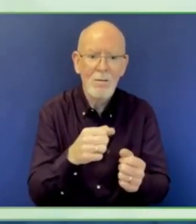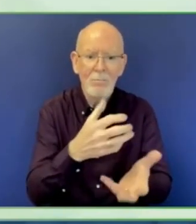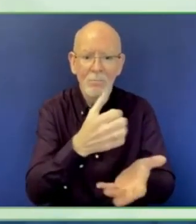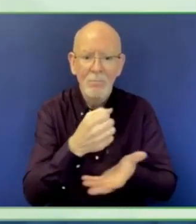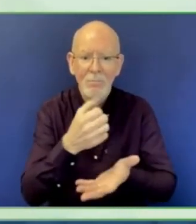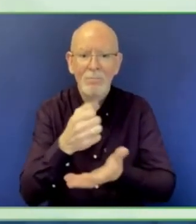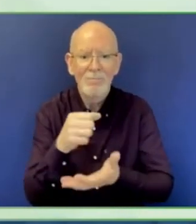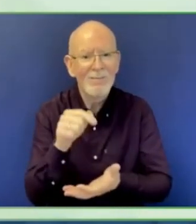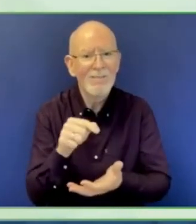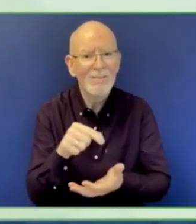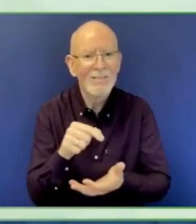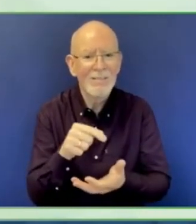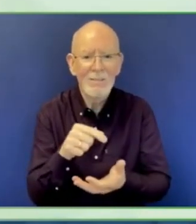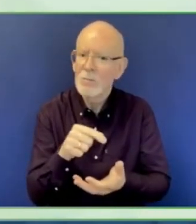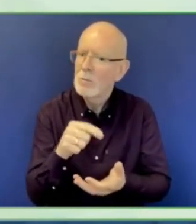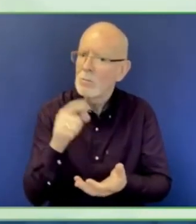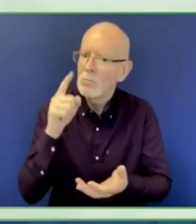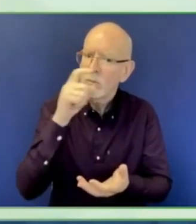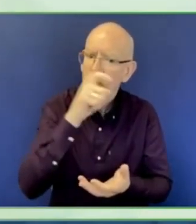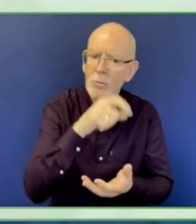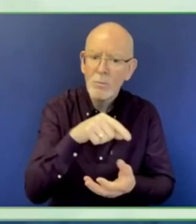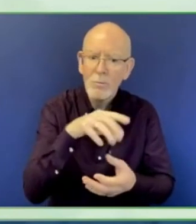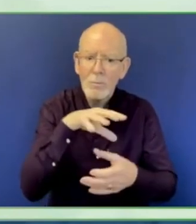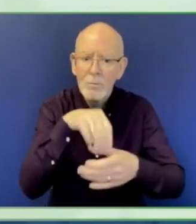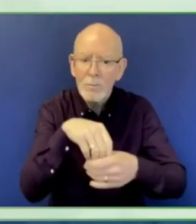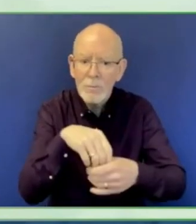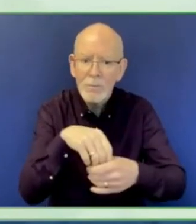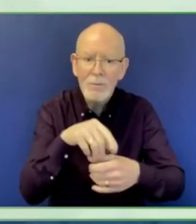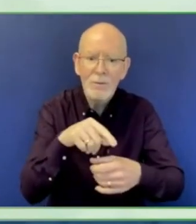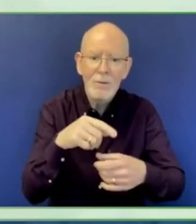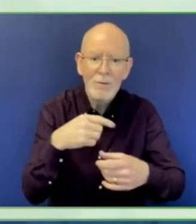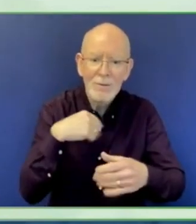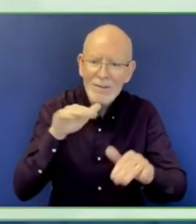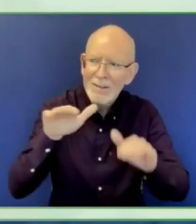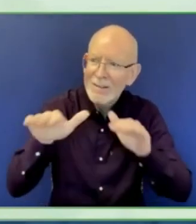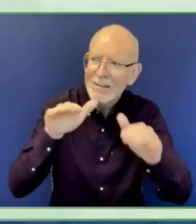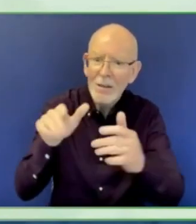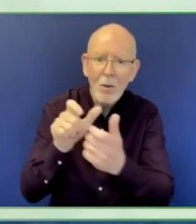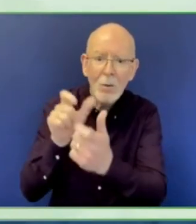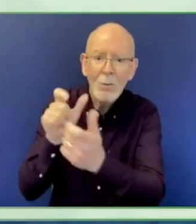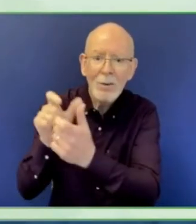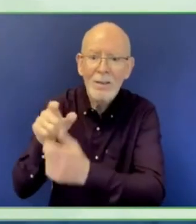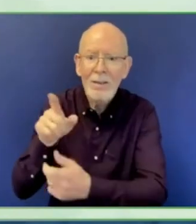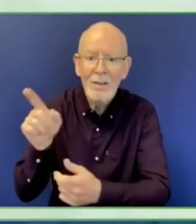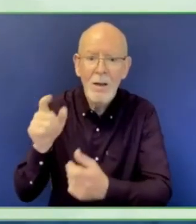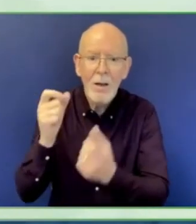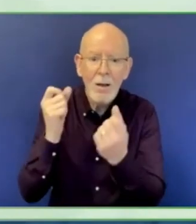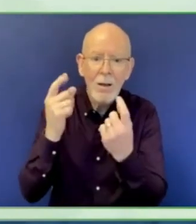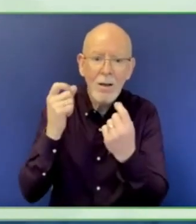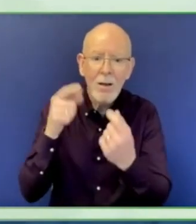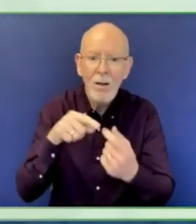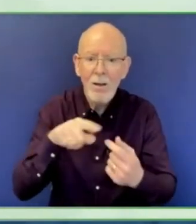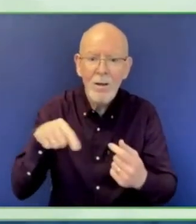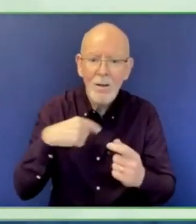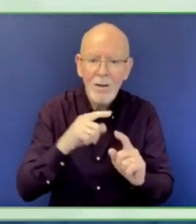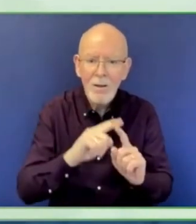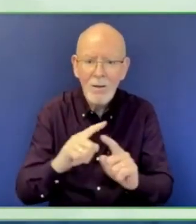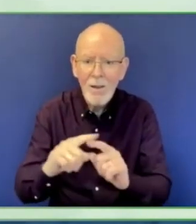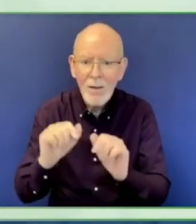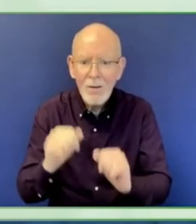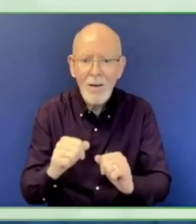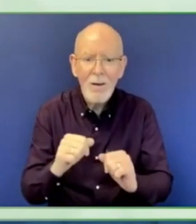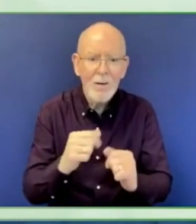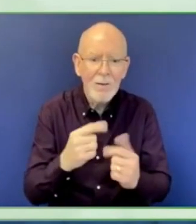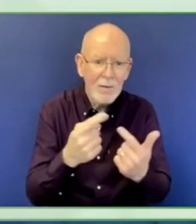accessibility is left with a guideline, people get left behind. So there's some of the examples that we work with. Motivation, some of you will know, a wheelchair